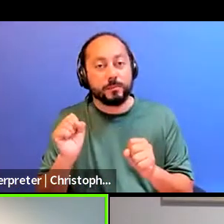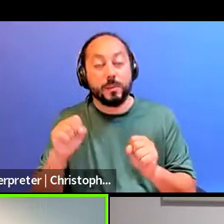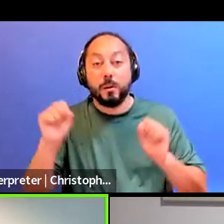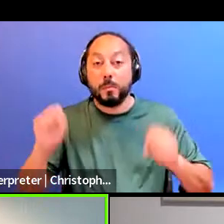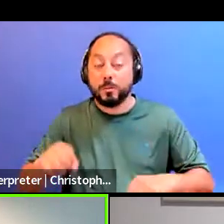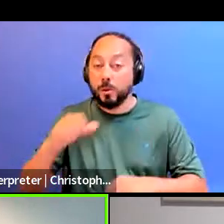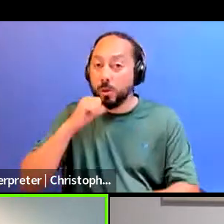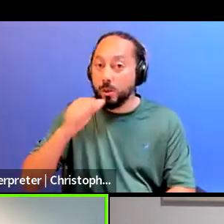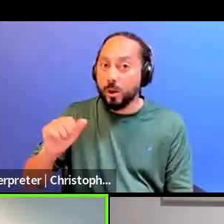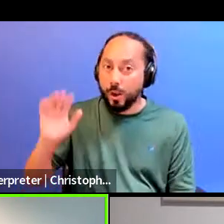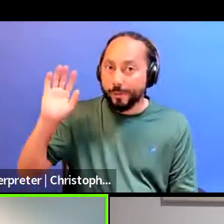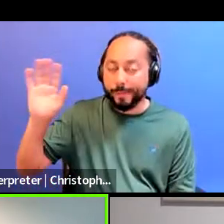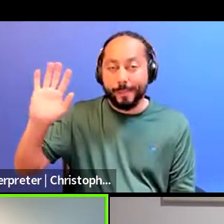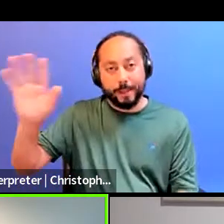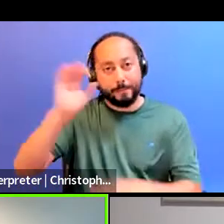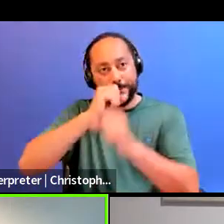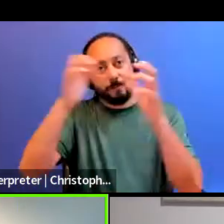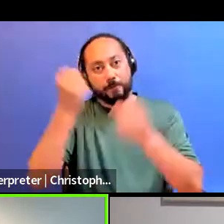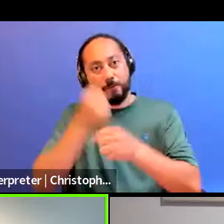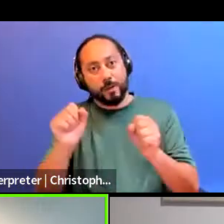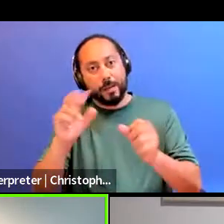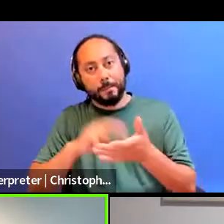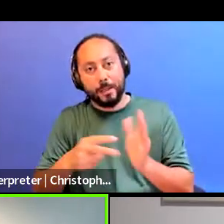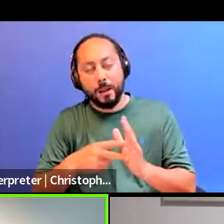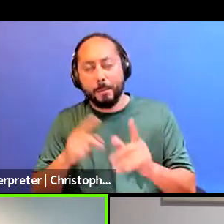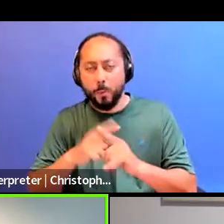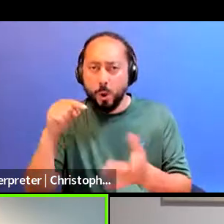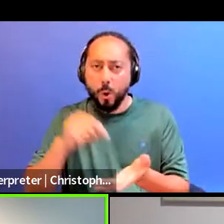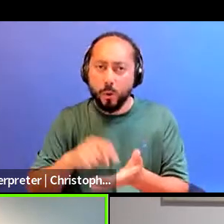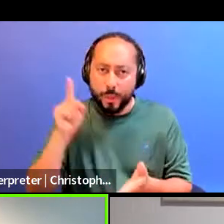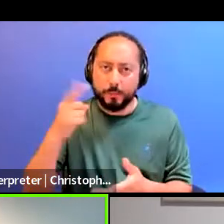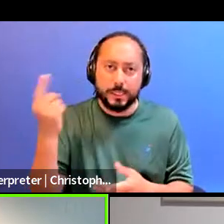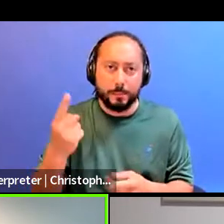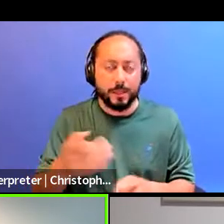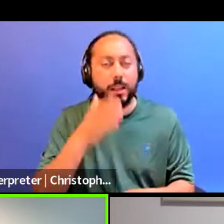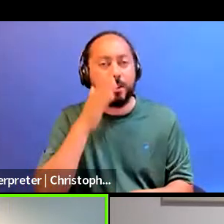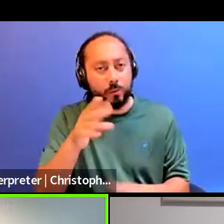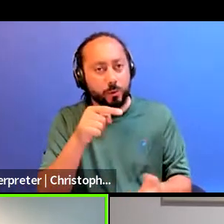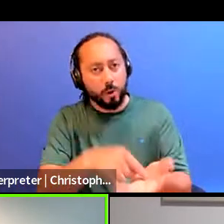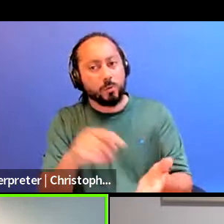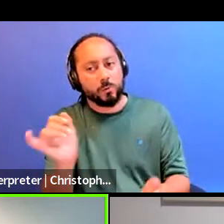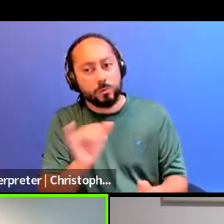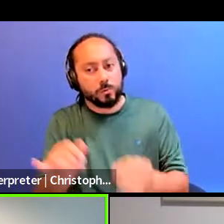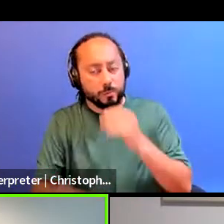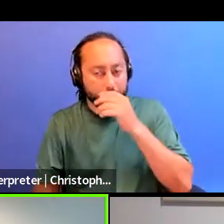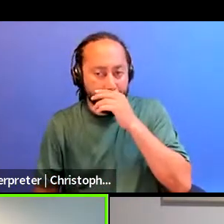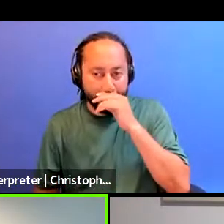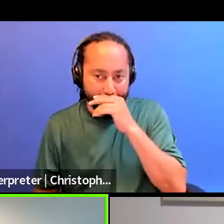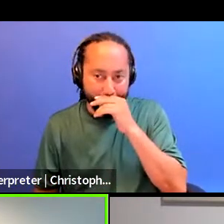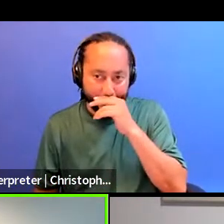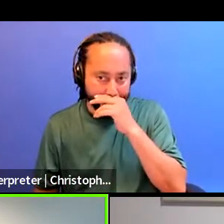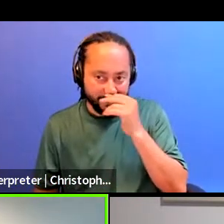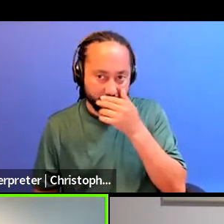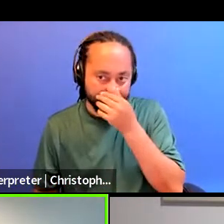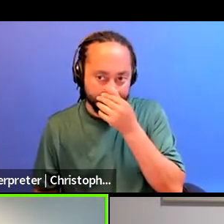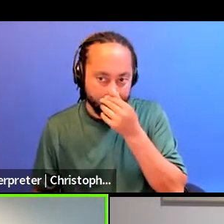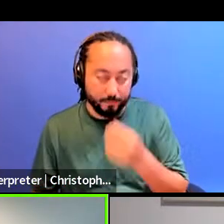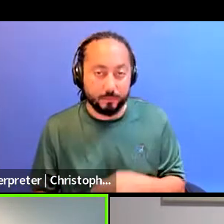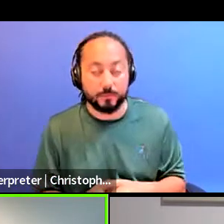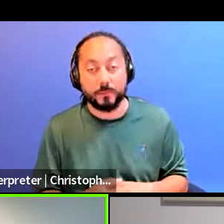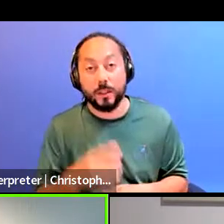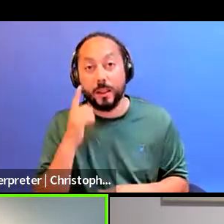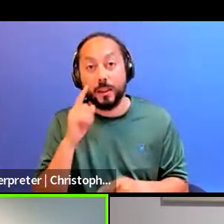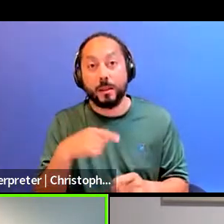but we owe them something, right? And we owe future generations something as well. And I think that, again, just thinking about responsibility